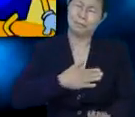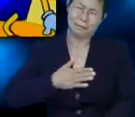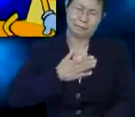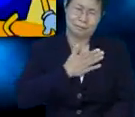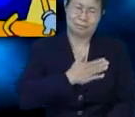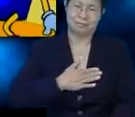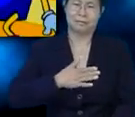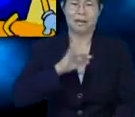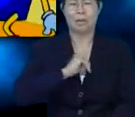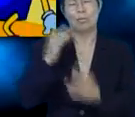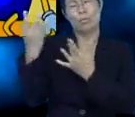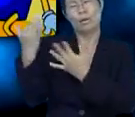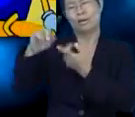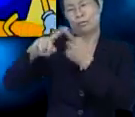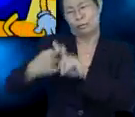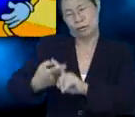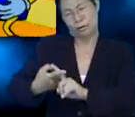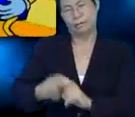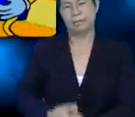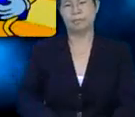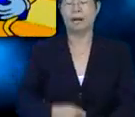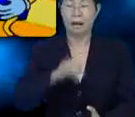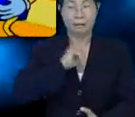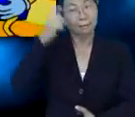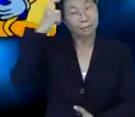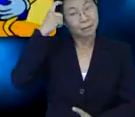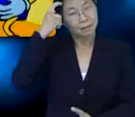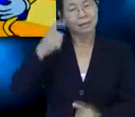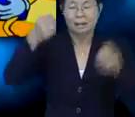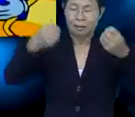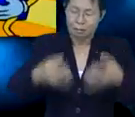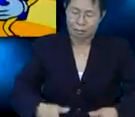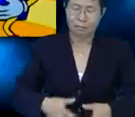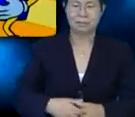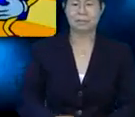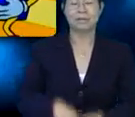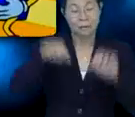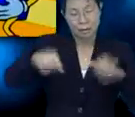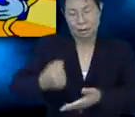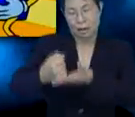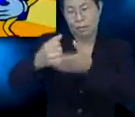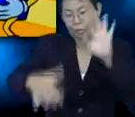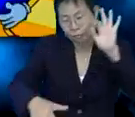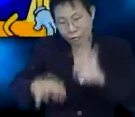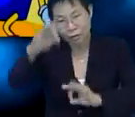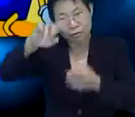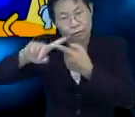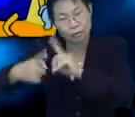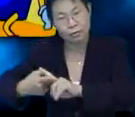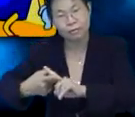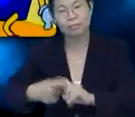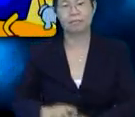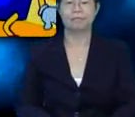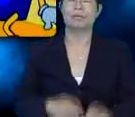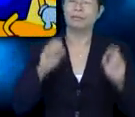please don't close it yet, please. Please, I'm waiting for my friends. I think they're lost. Can